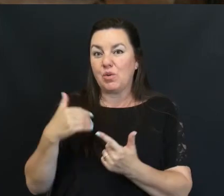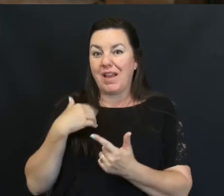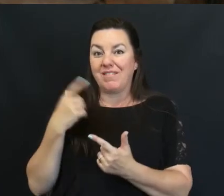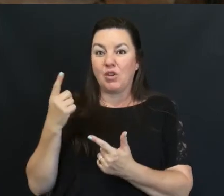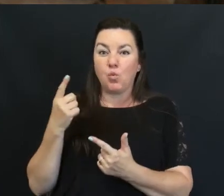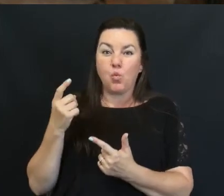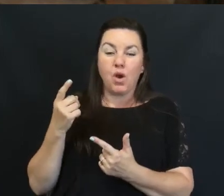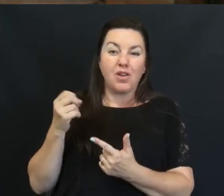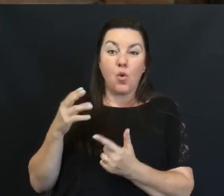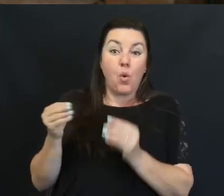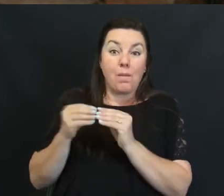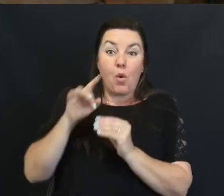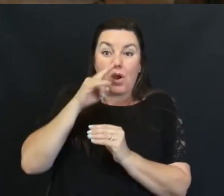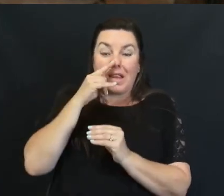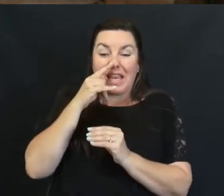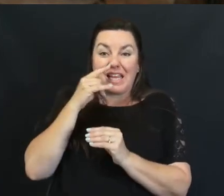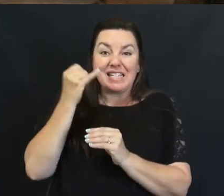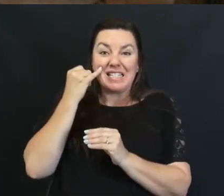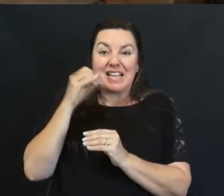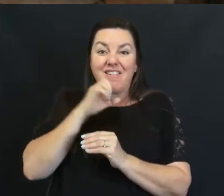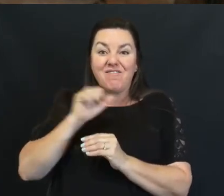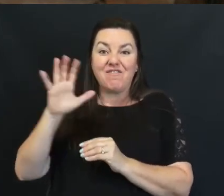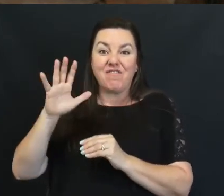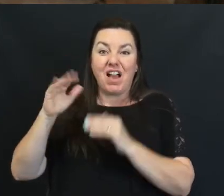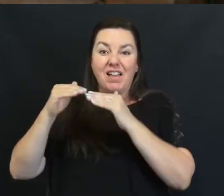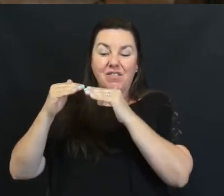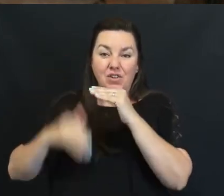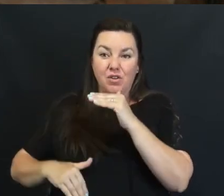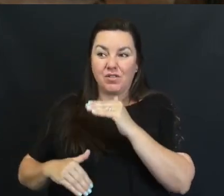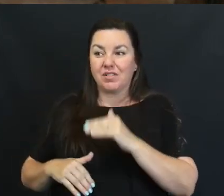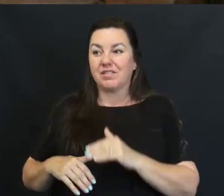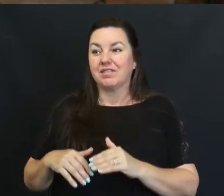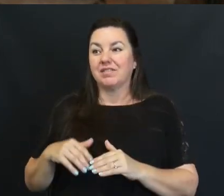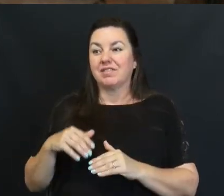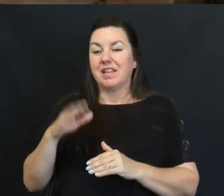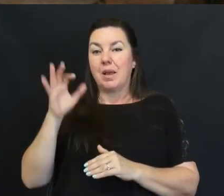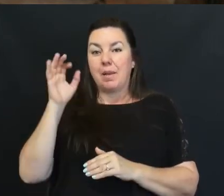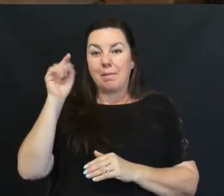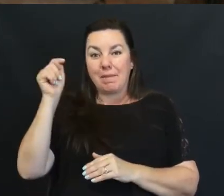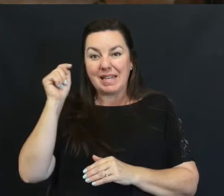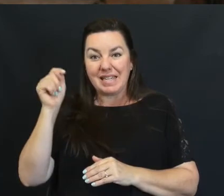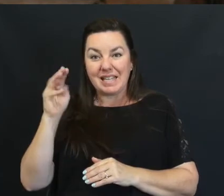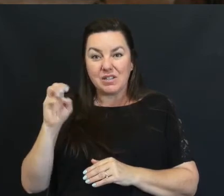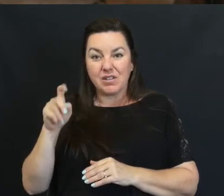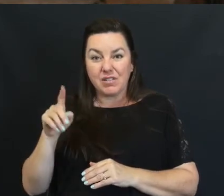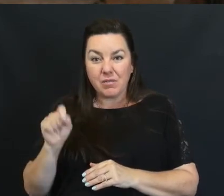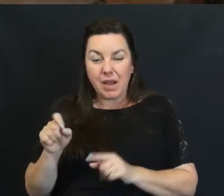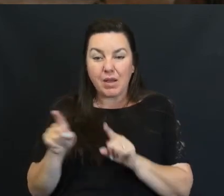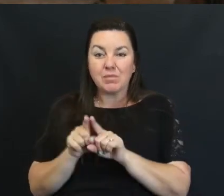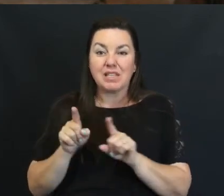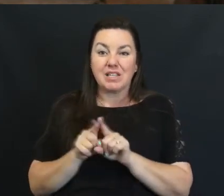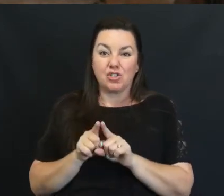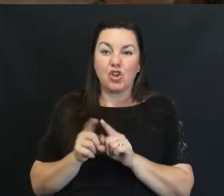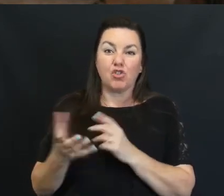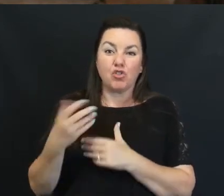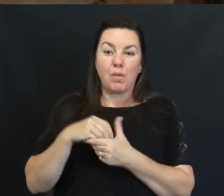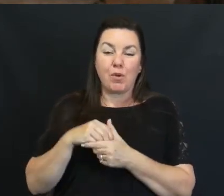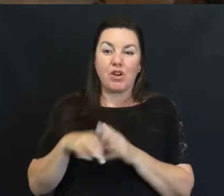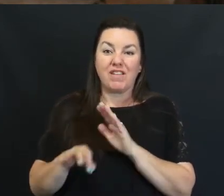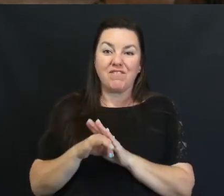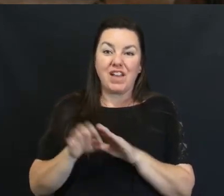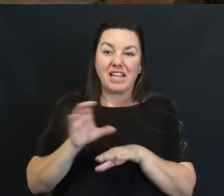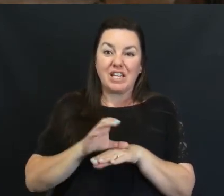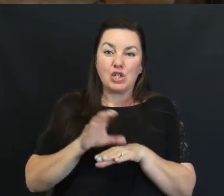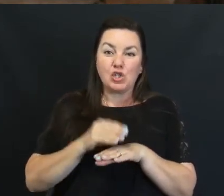Younger Funny Enough My Testimony Of Mops Is Also My Testimony Of Finding A Church Home Here At ACC